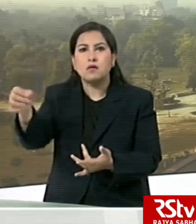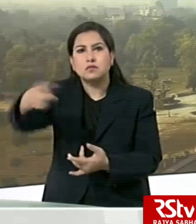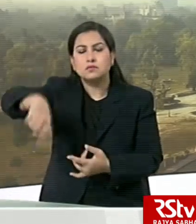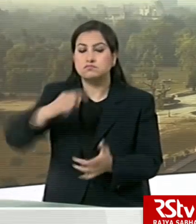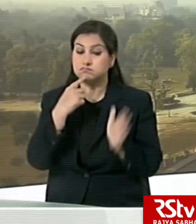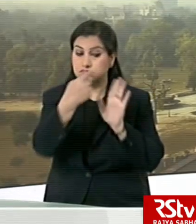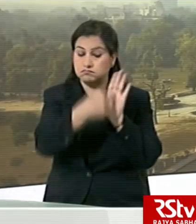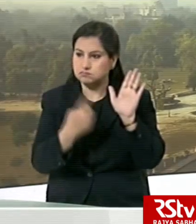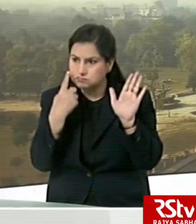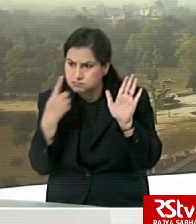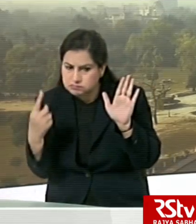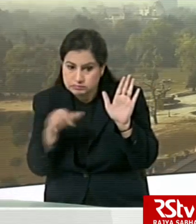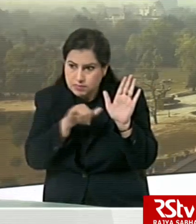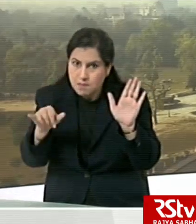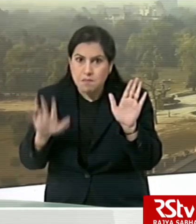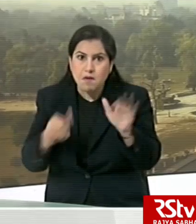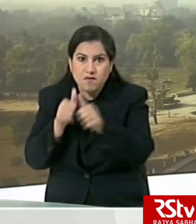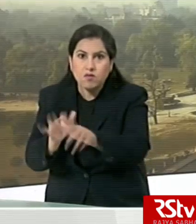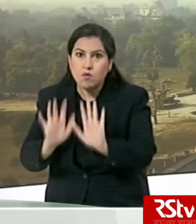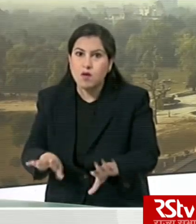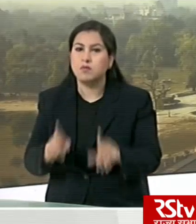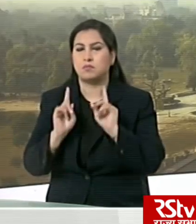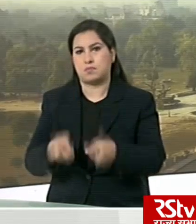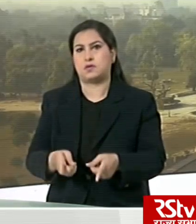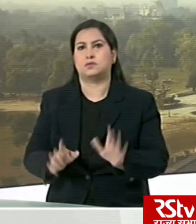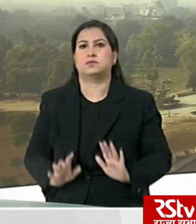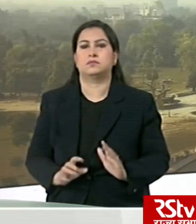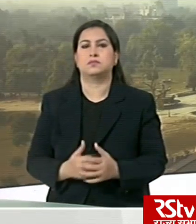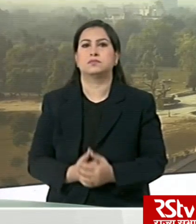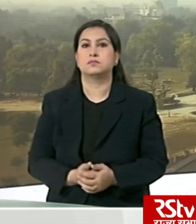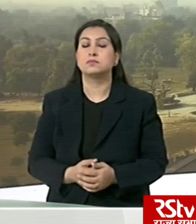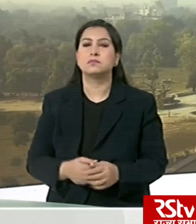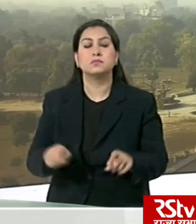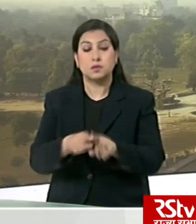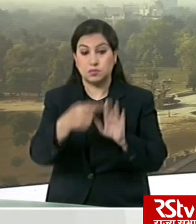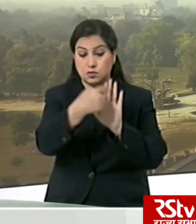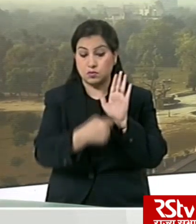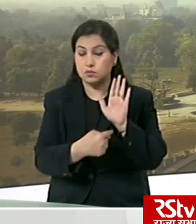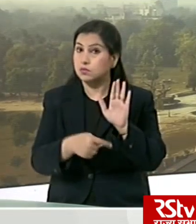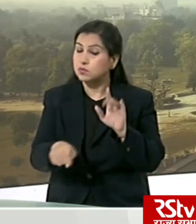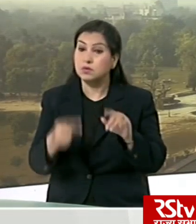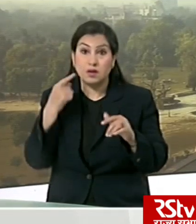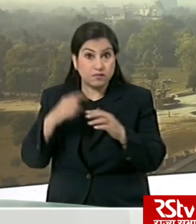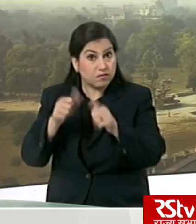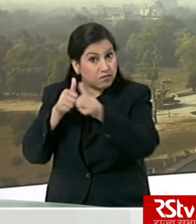strict implementation of the revised guidelines related to a lockdown. And the relaxation from the 20th April is to be withdrawn